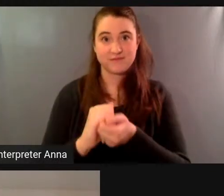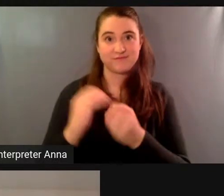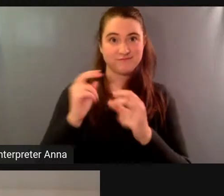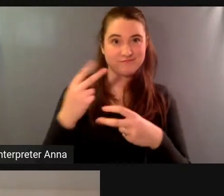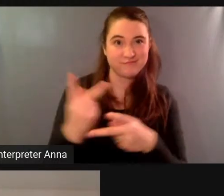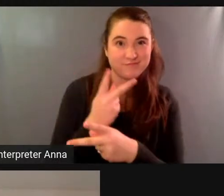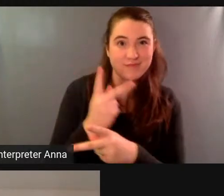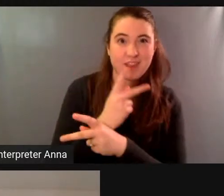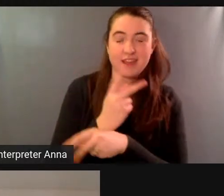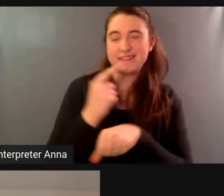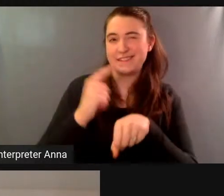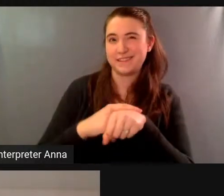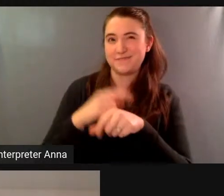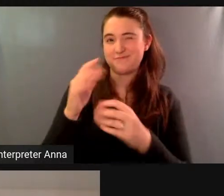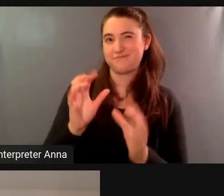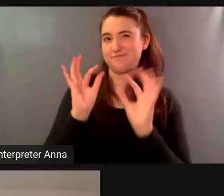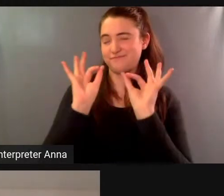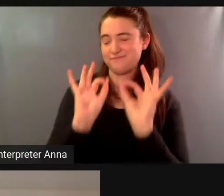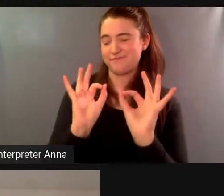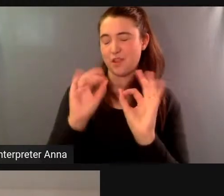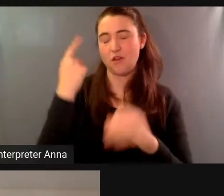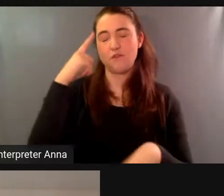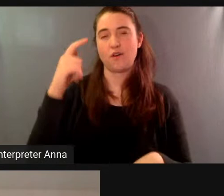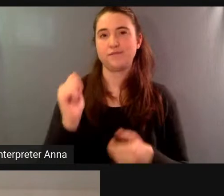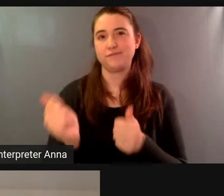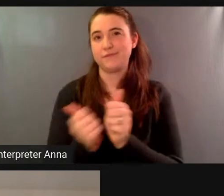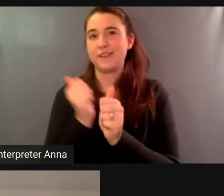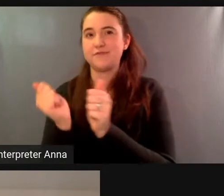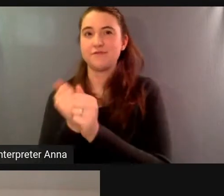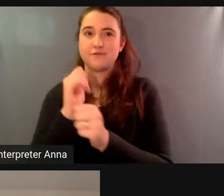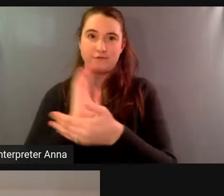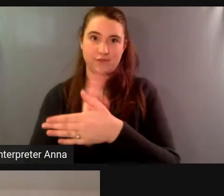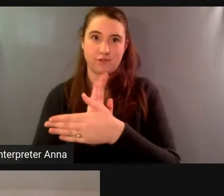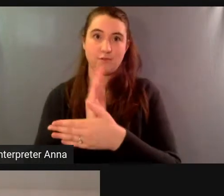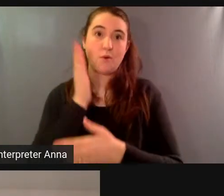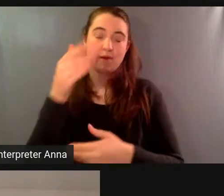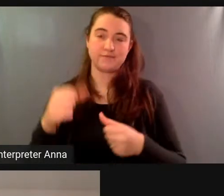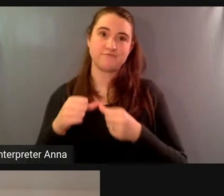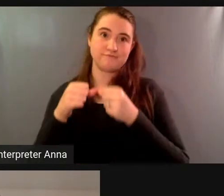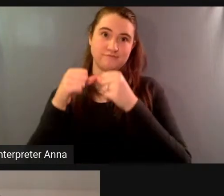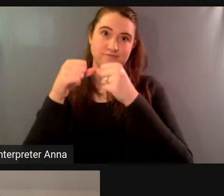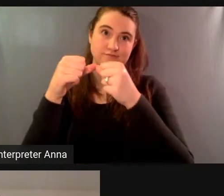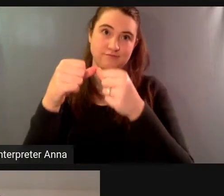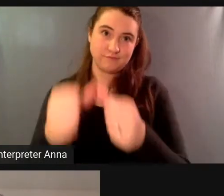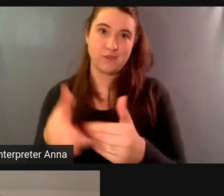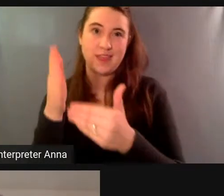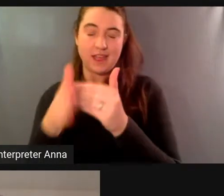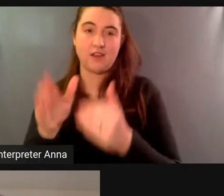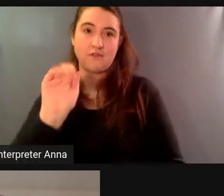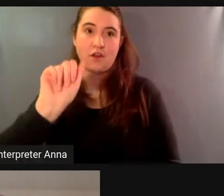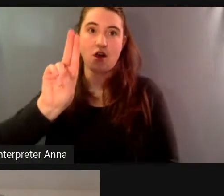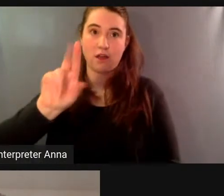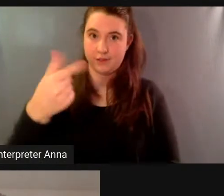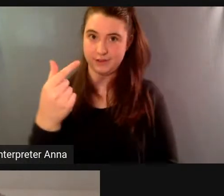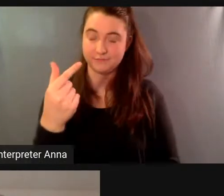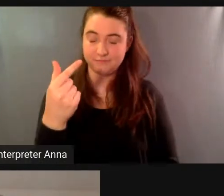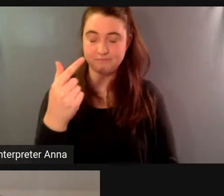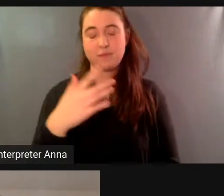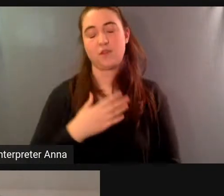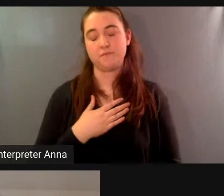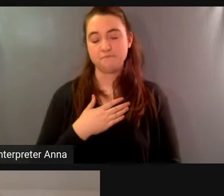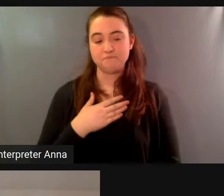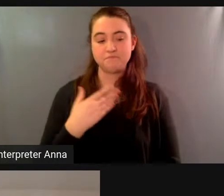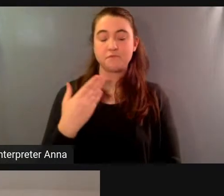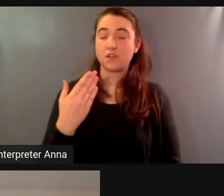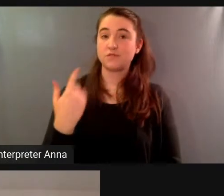film and that should be continuing um through uh august at this point um so um